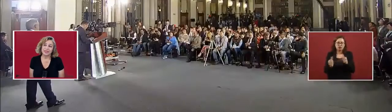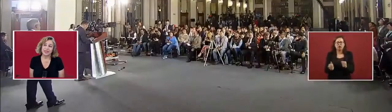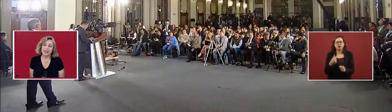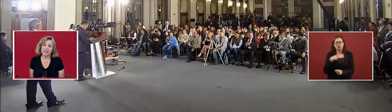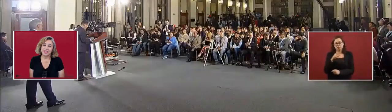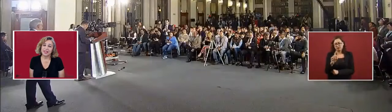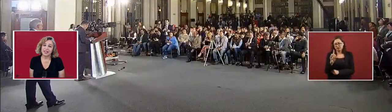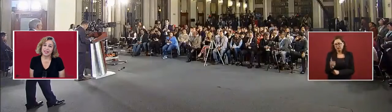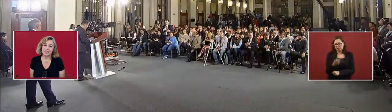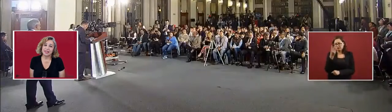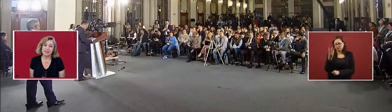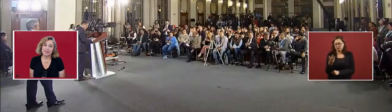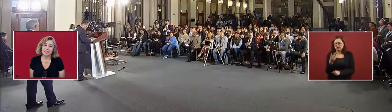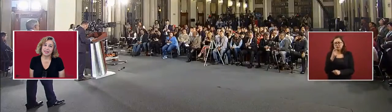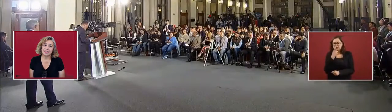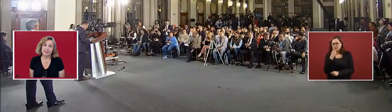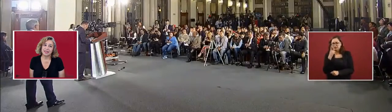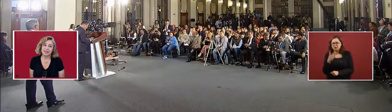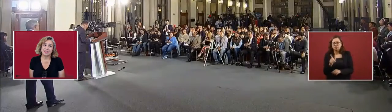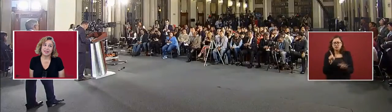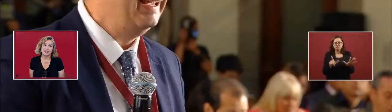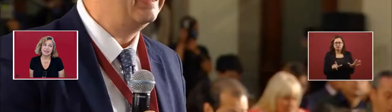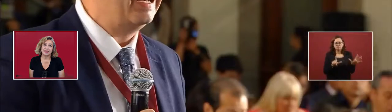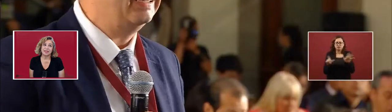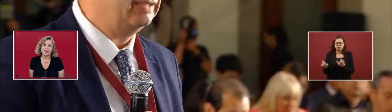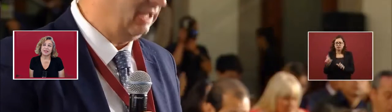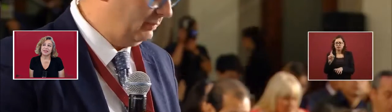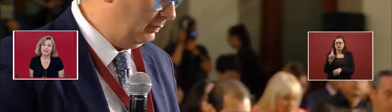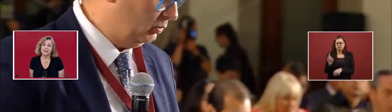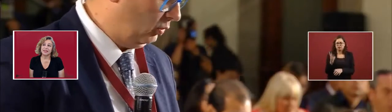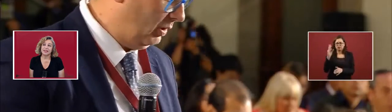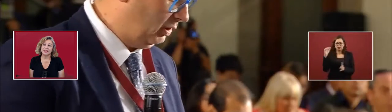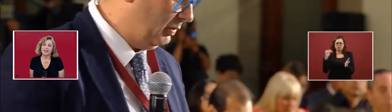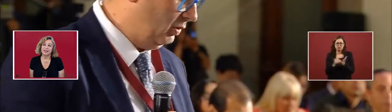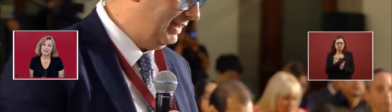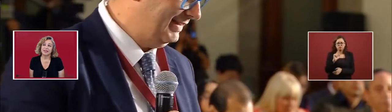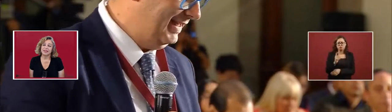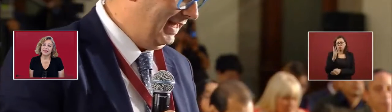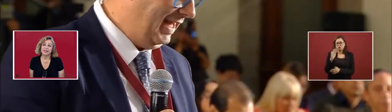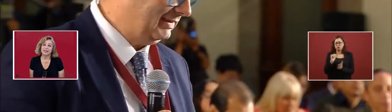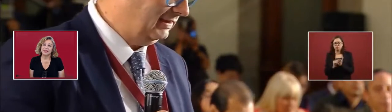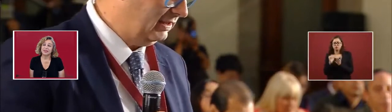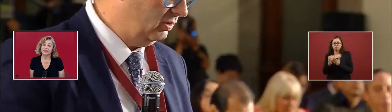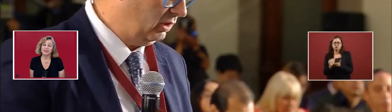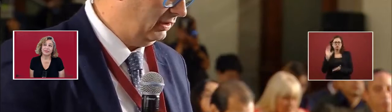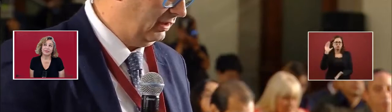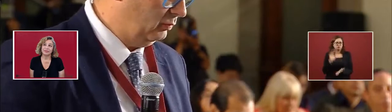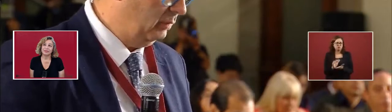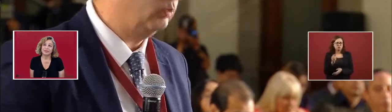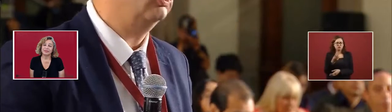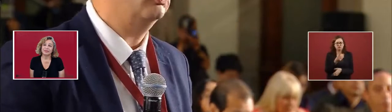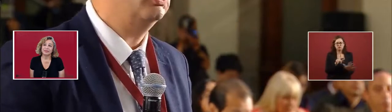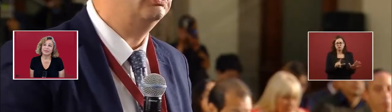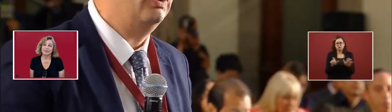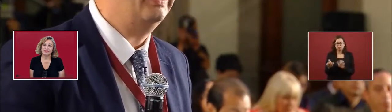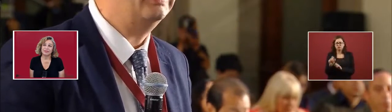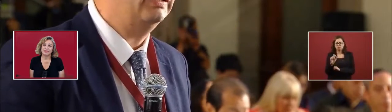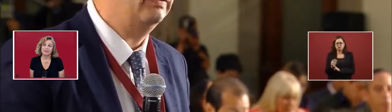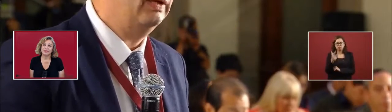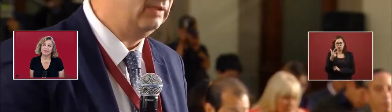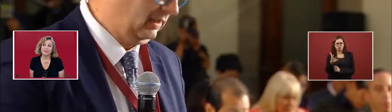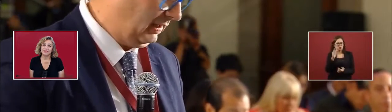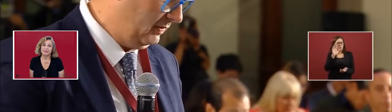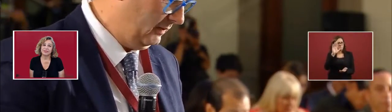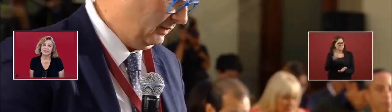to the states from $733,4 million to $731,8 What